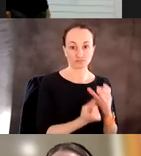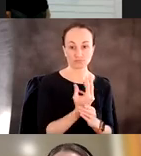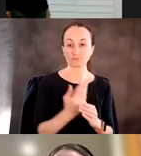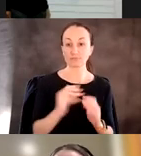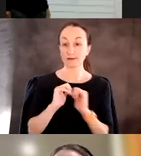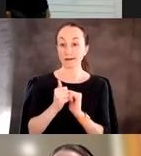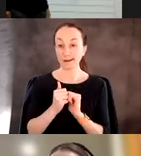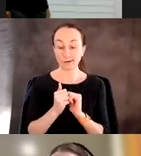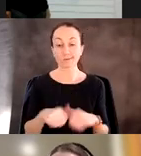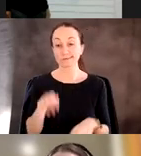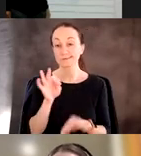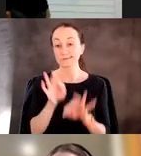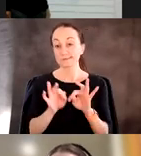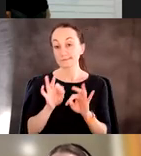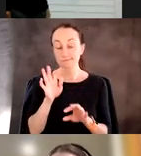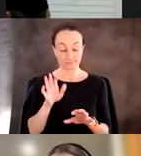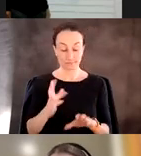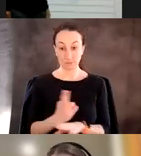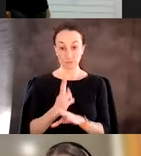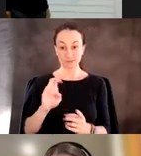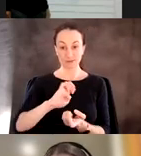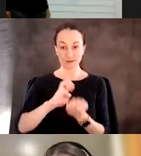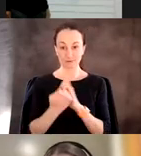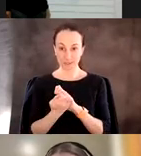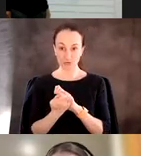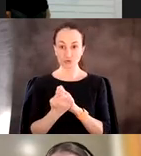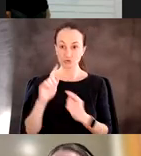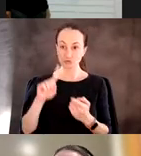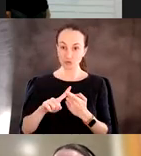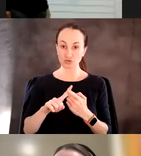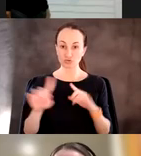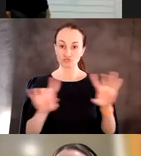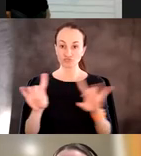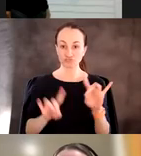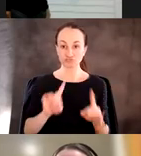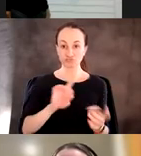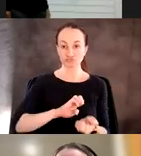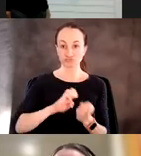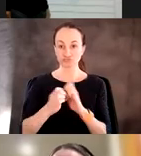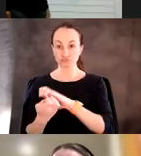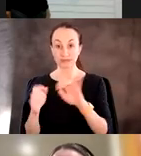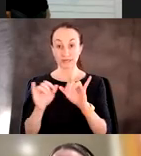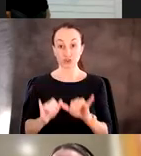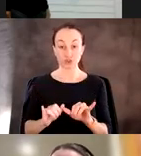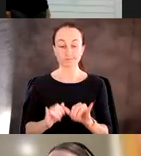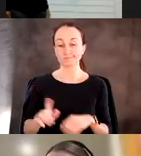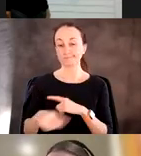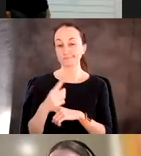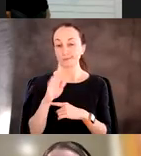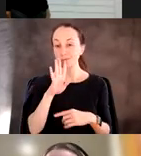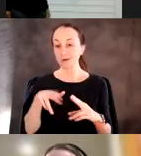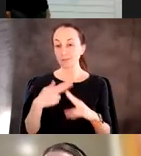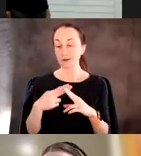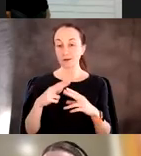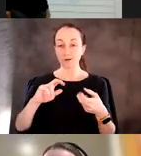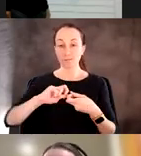simply by using evolution to do engineering. And today I'm going to talk about a protein